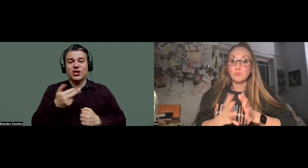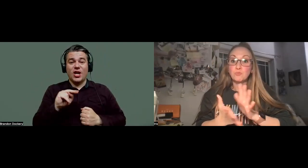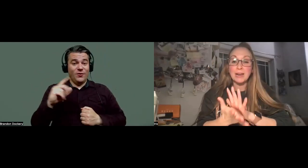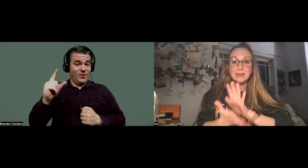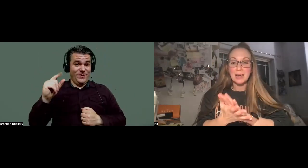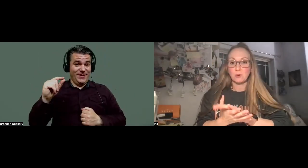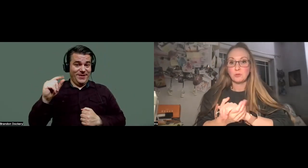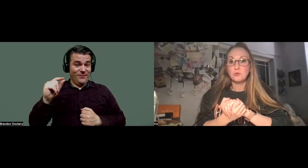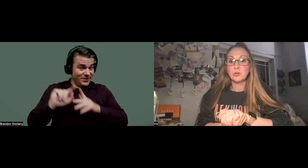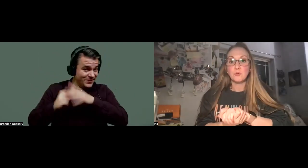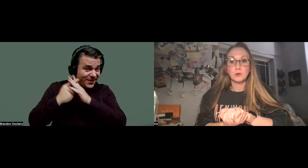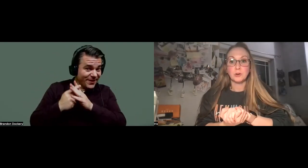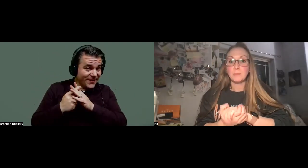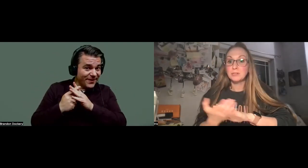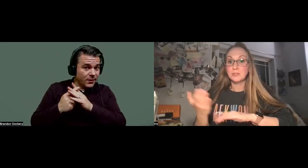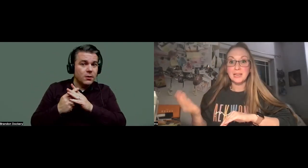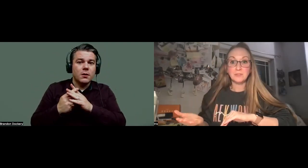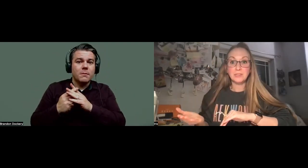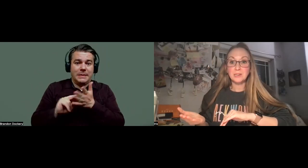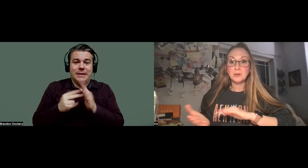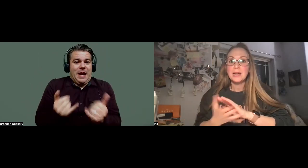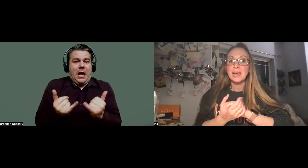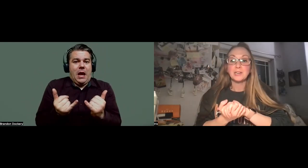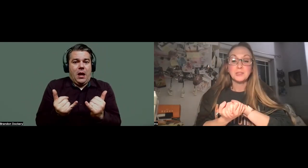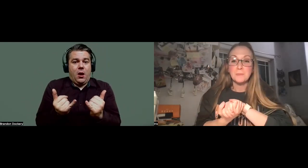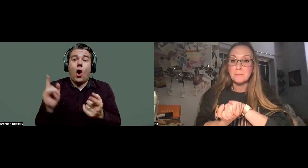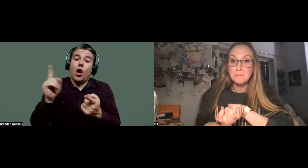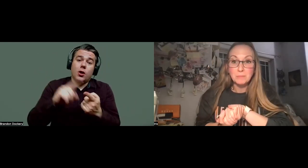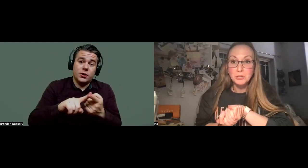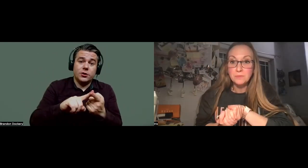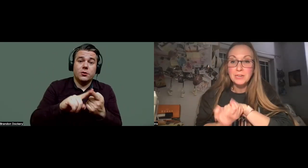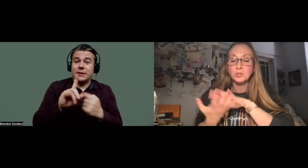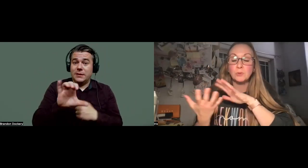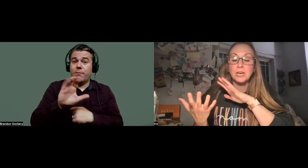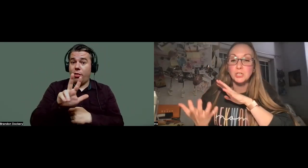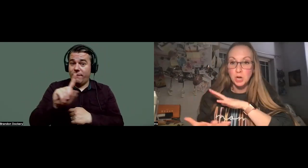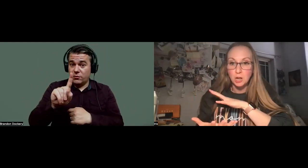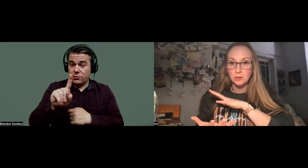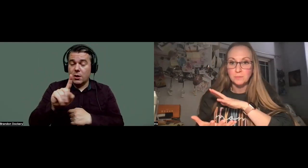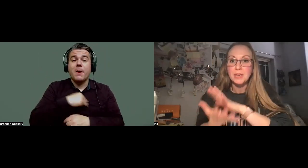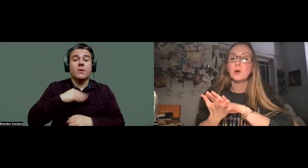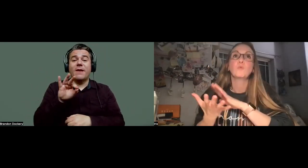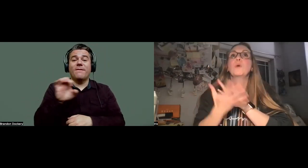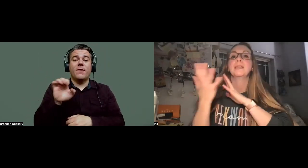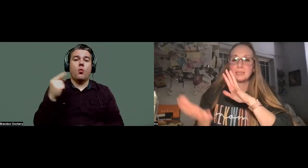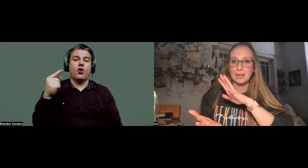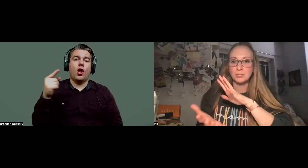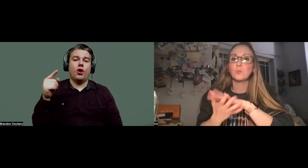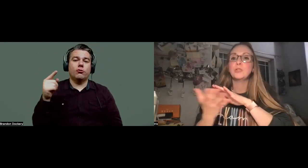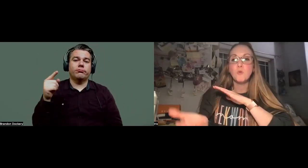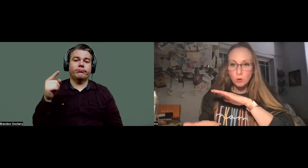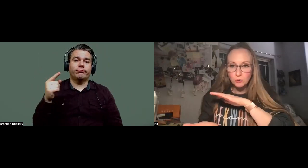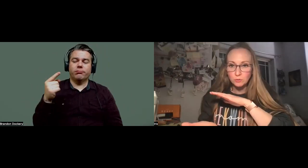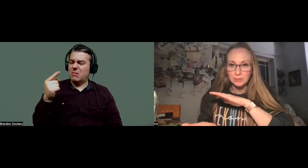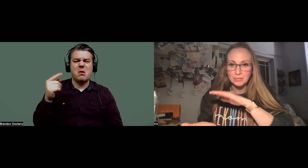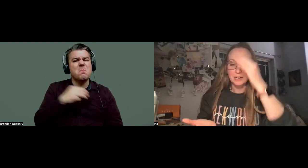starting. So right now you can order up until the end of the year and the membership fee is only a dollar. Now, what is that?